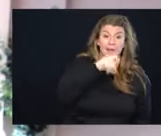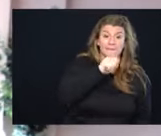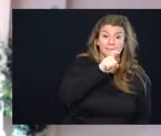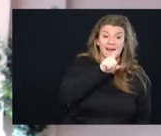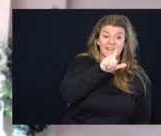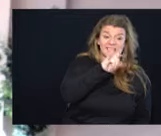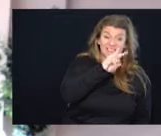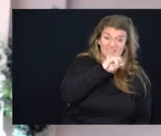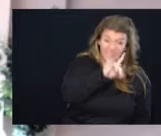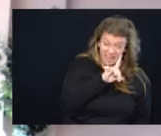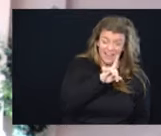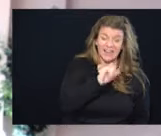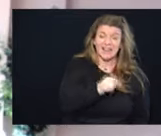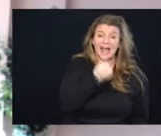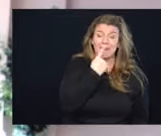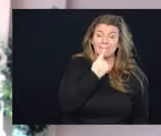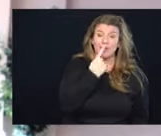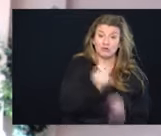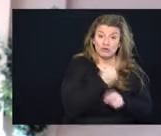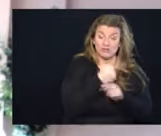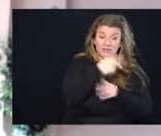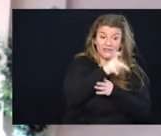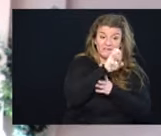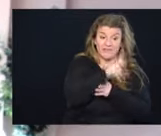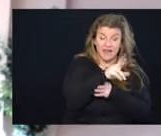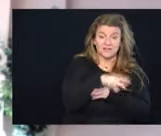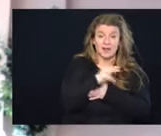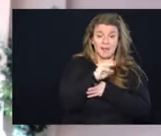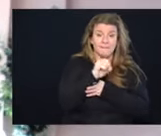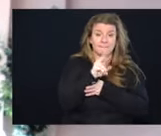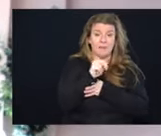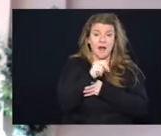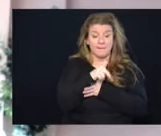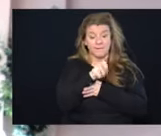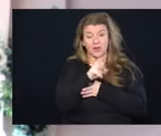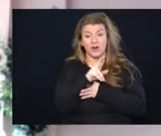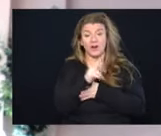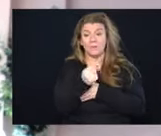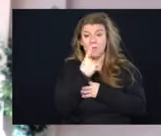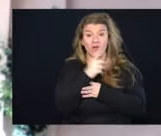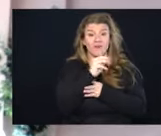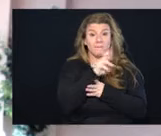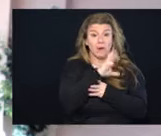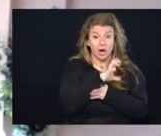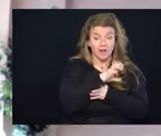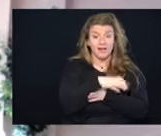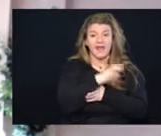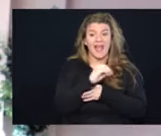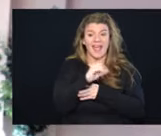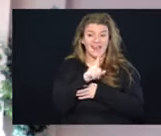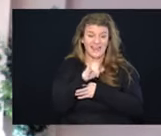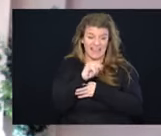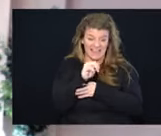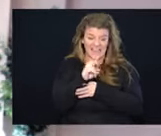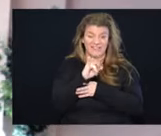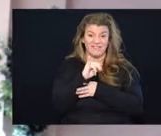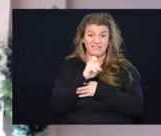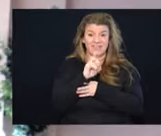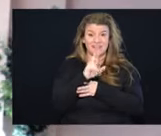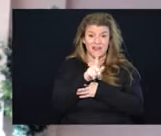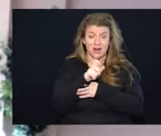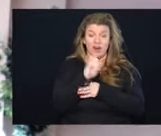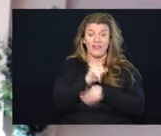which is the pill from Pfizer, the Molnupiravir, the pill from Merck, and also the Remdesivir, which is a drug